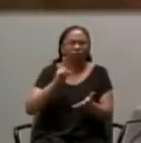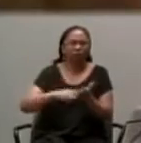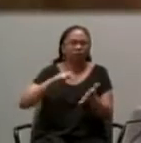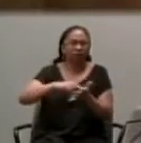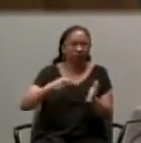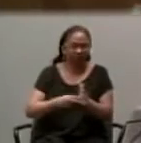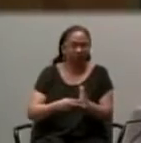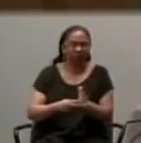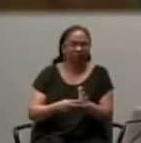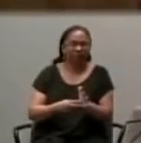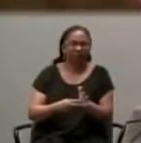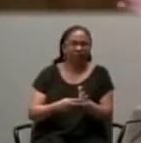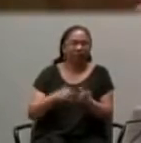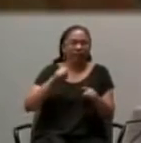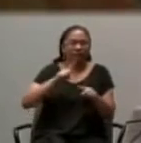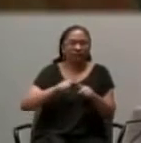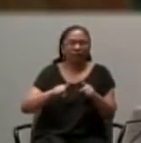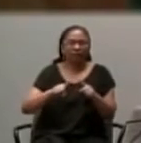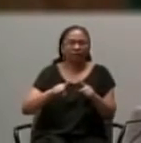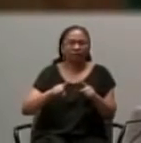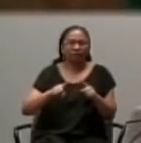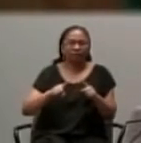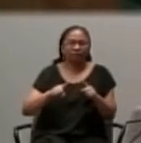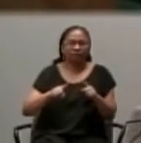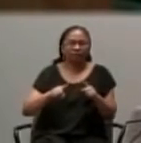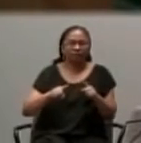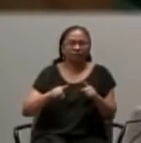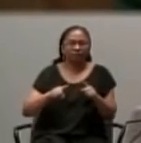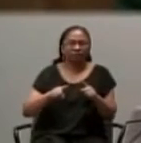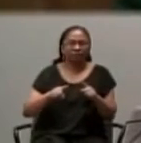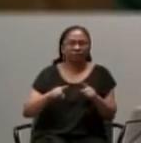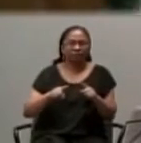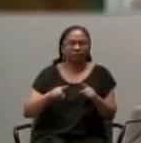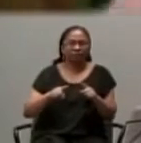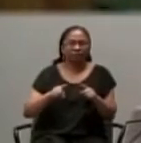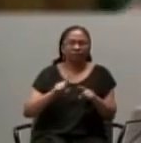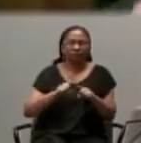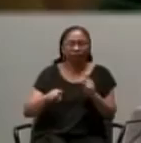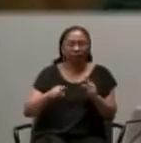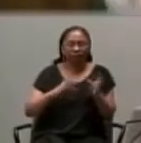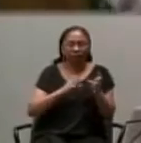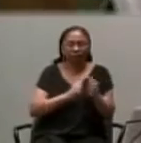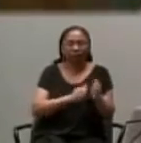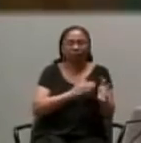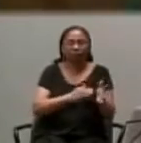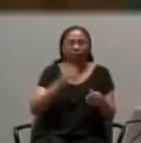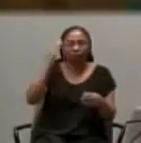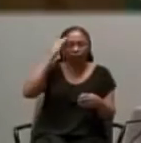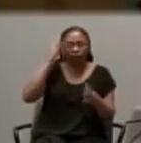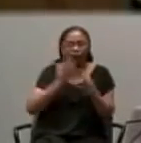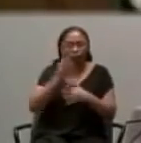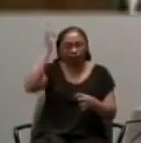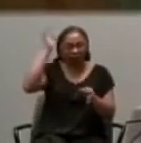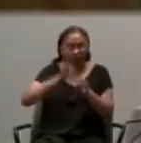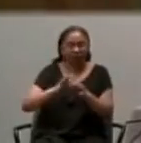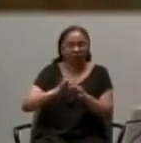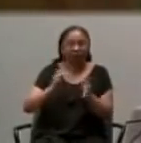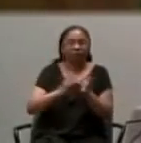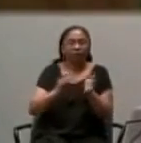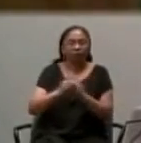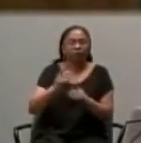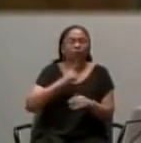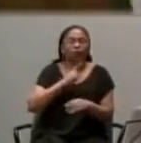his blood or in what form that will take. They don't know. But they do know, by faith, who Jesus is.